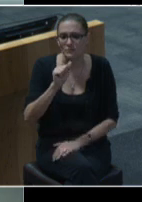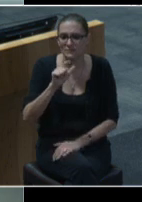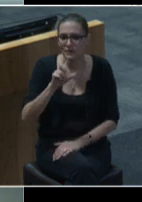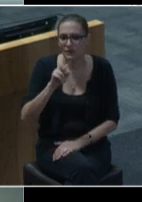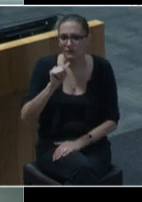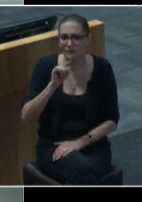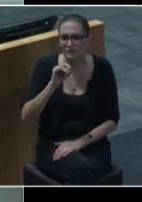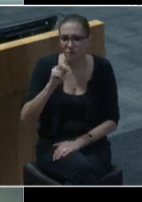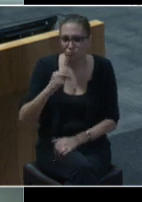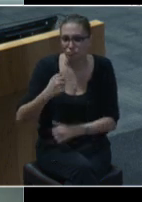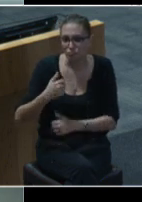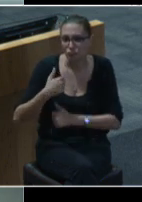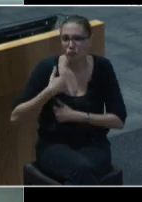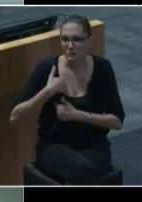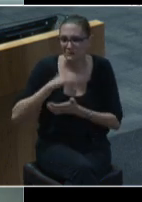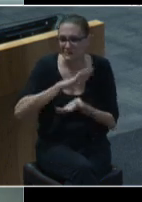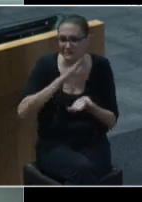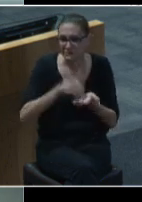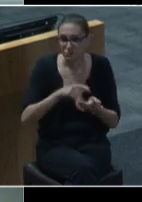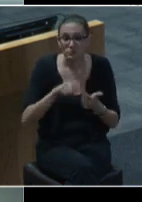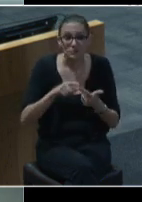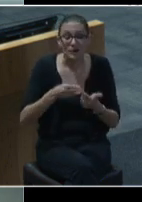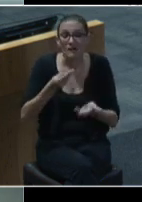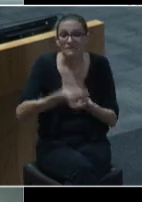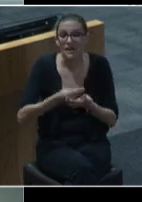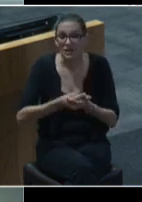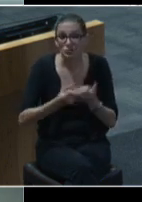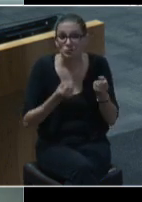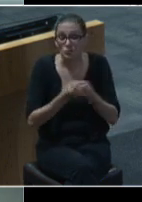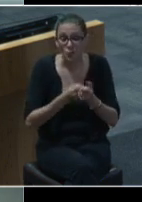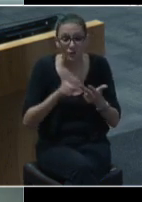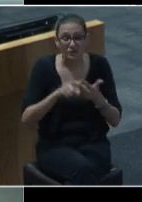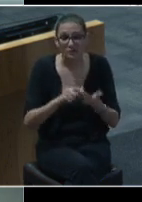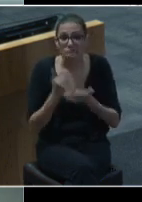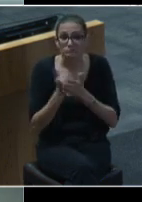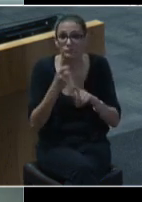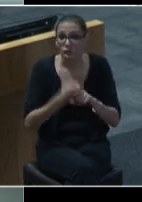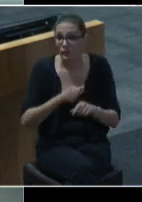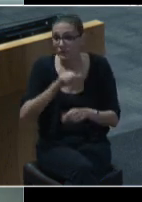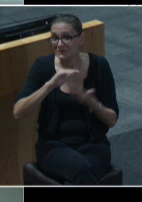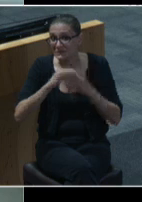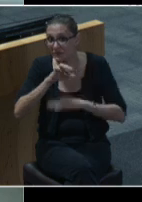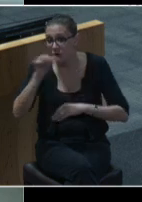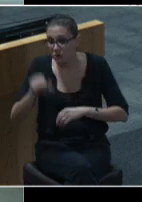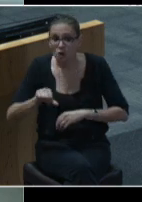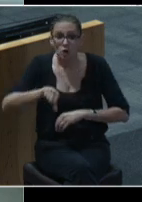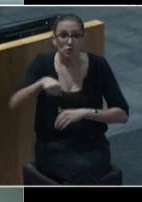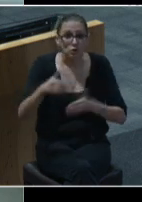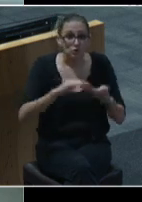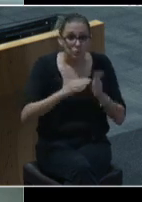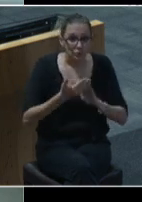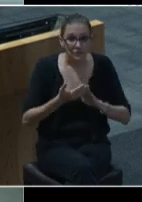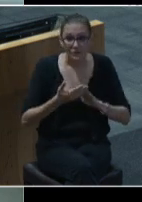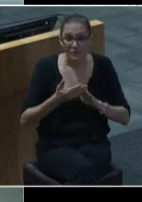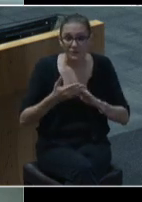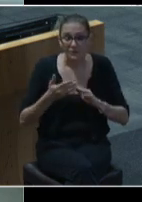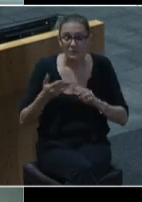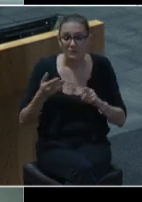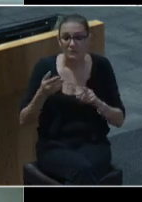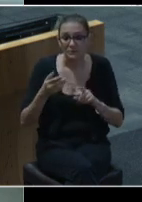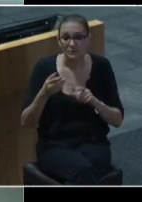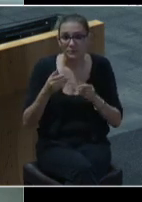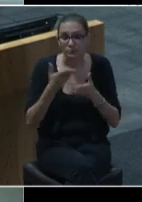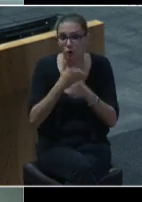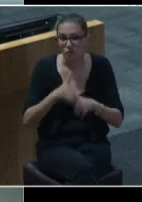the financial support and assistance from the city of austin other community partners and local philanthropist dick ralph